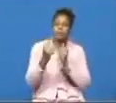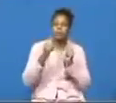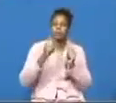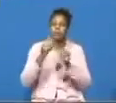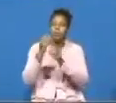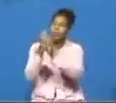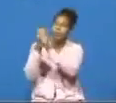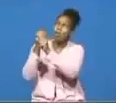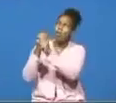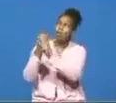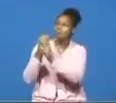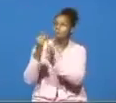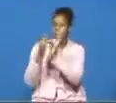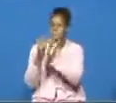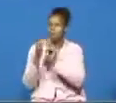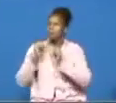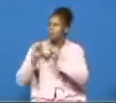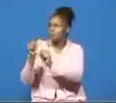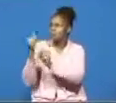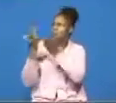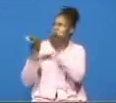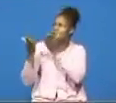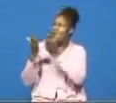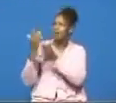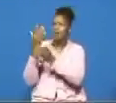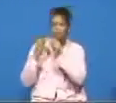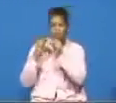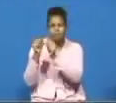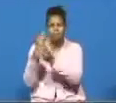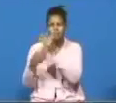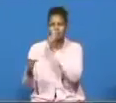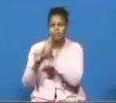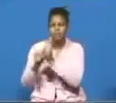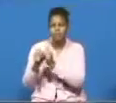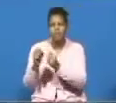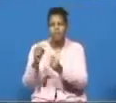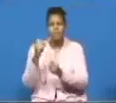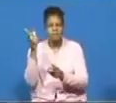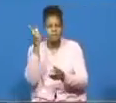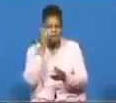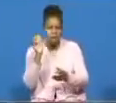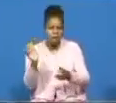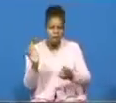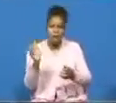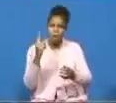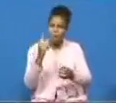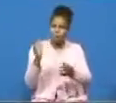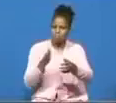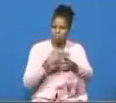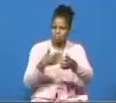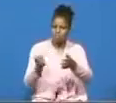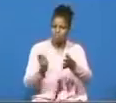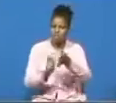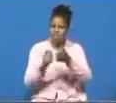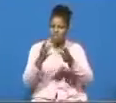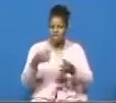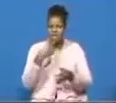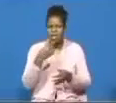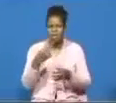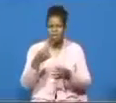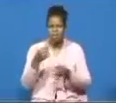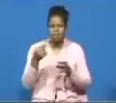to serve him continue to trust him i hear one songwriter say roll back the curtains